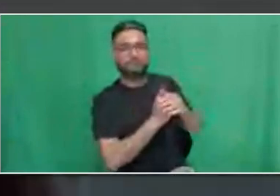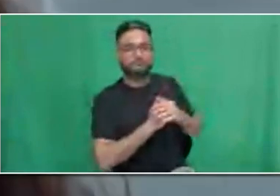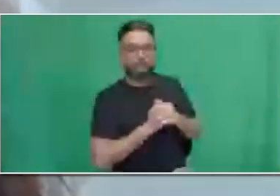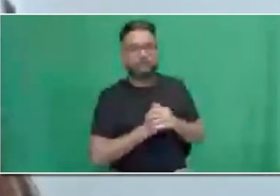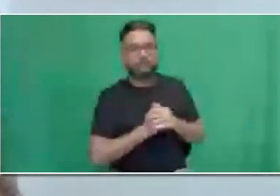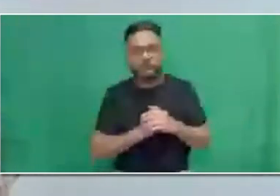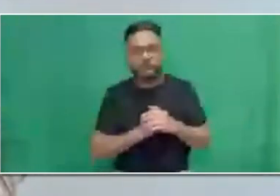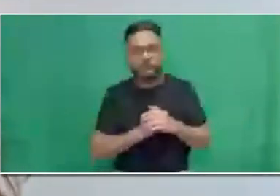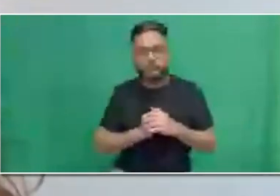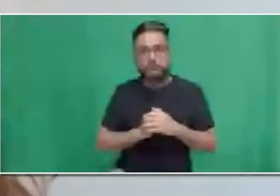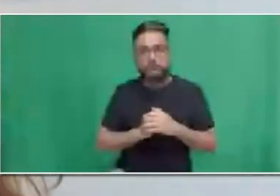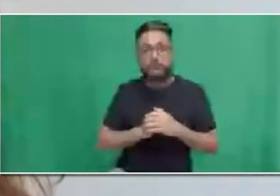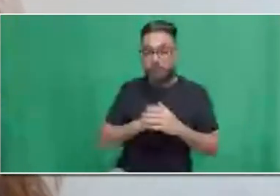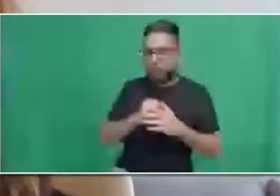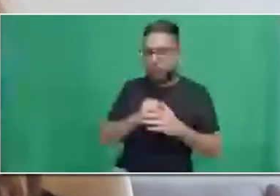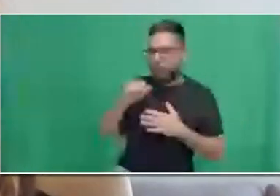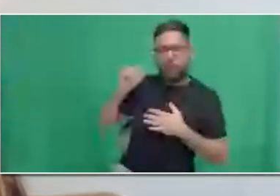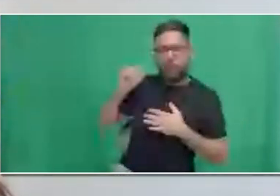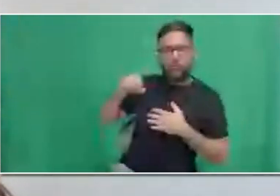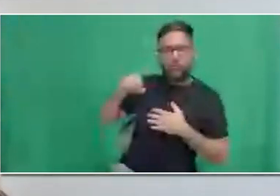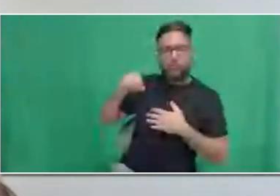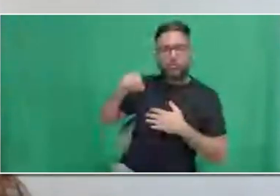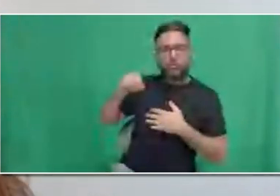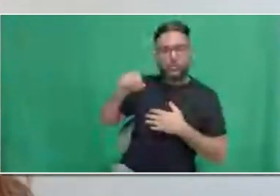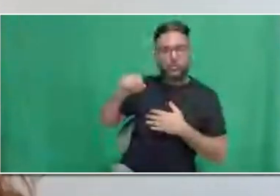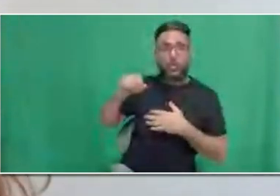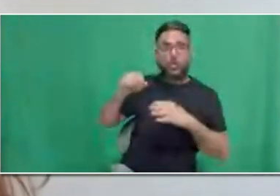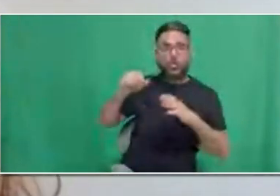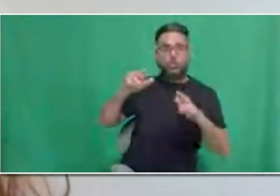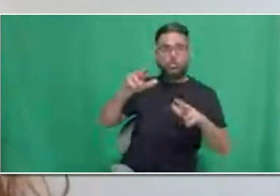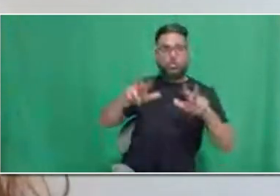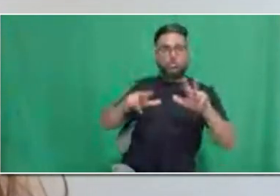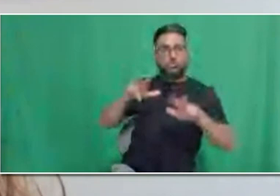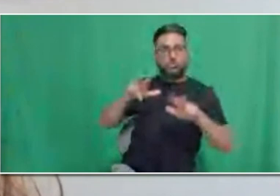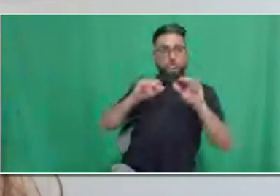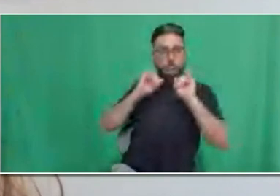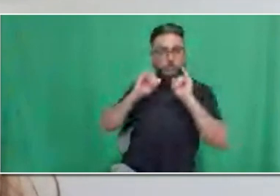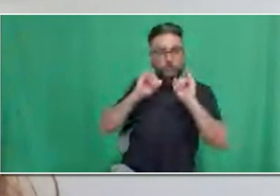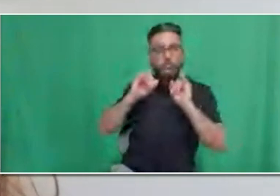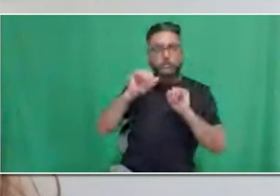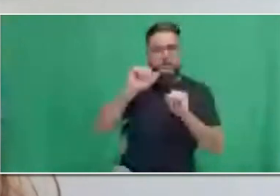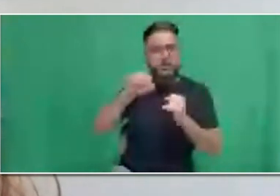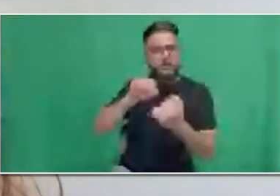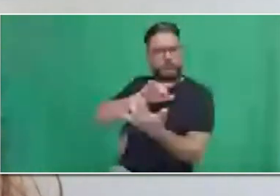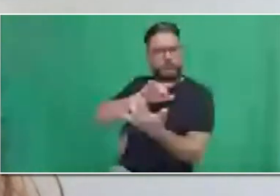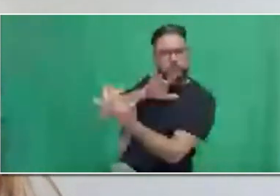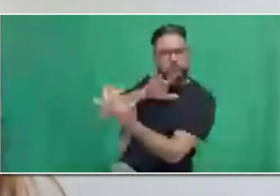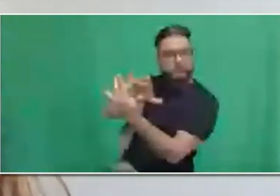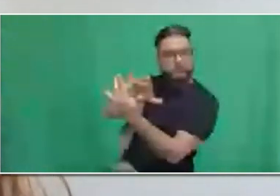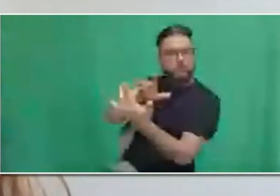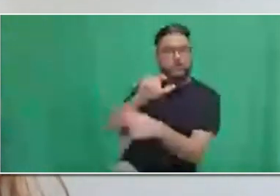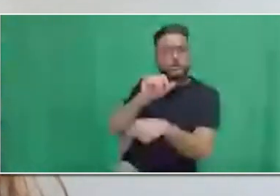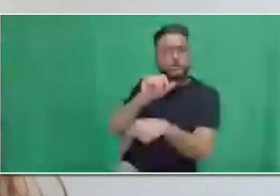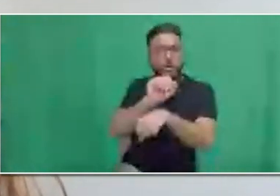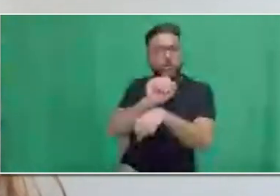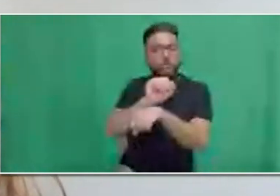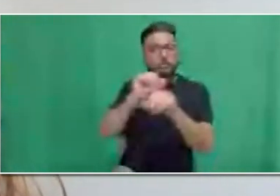agency for assistance in preparing for an interview. You can go to www